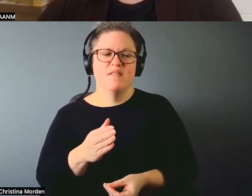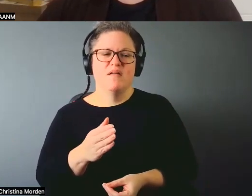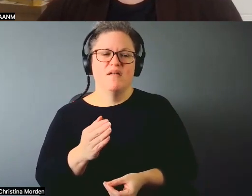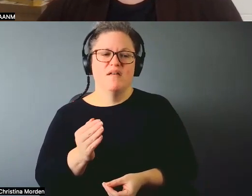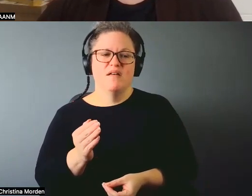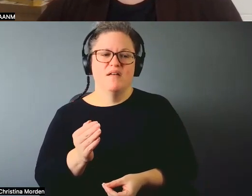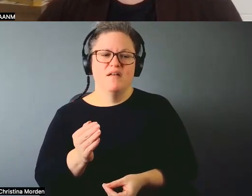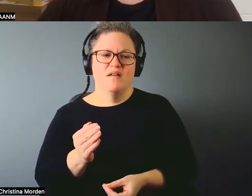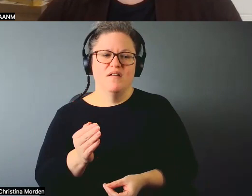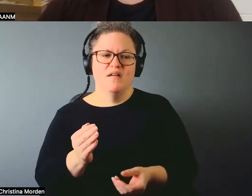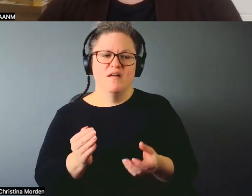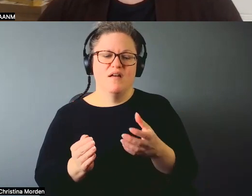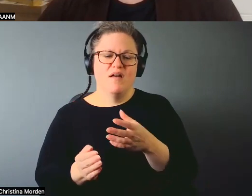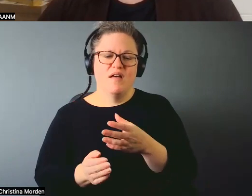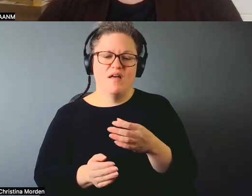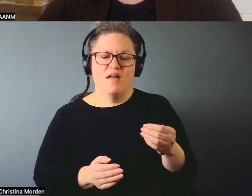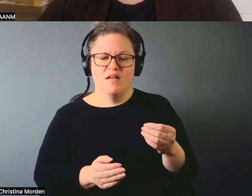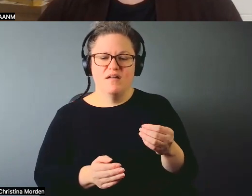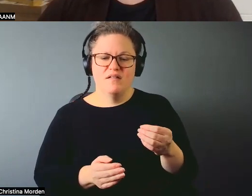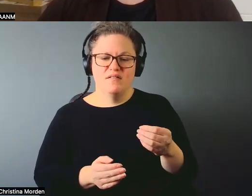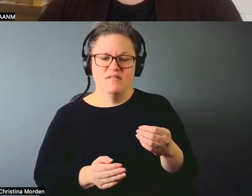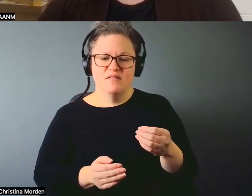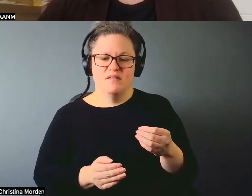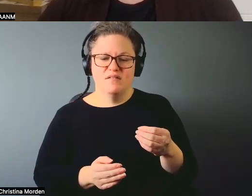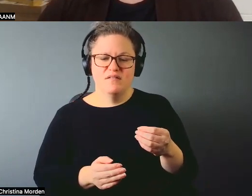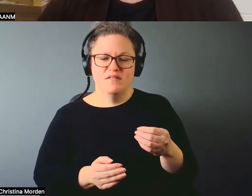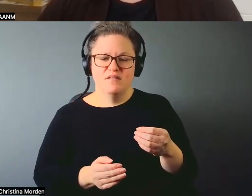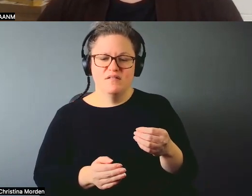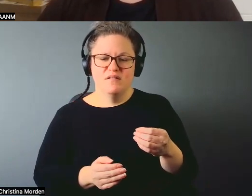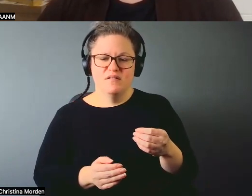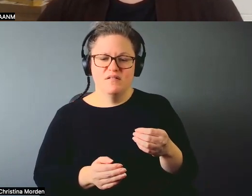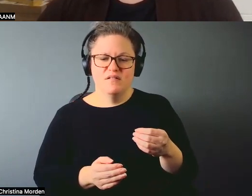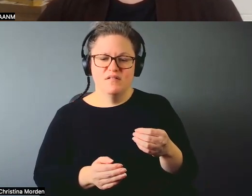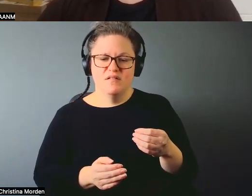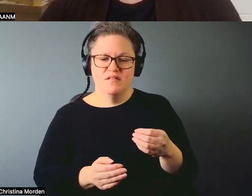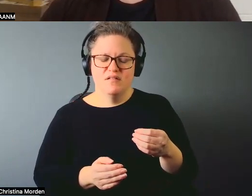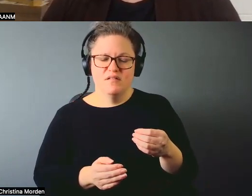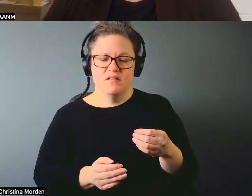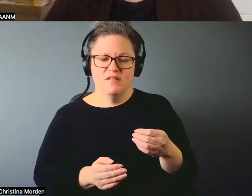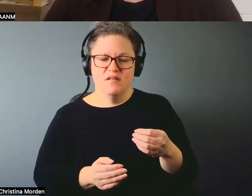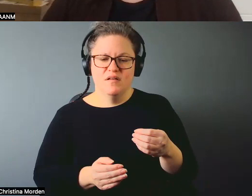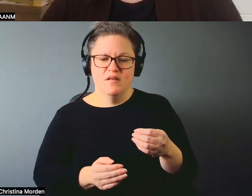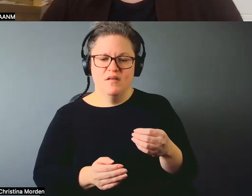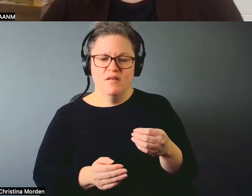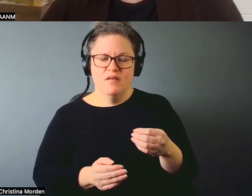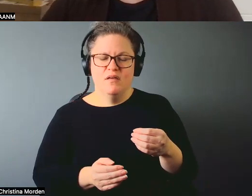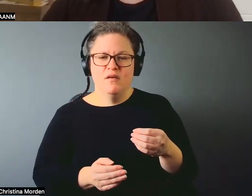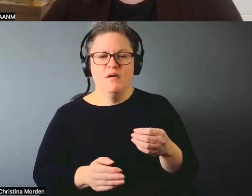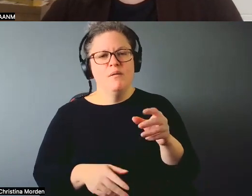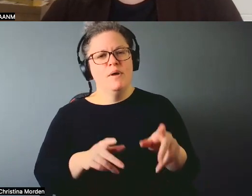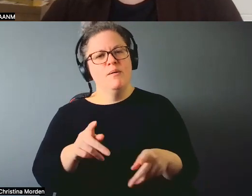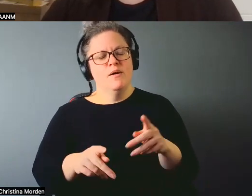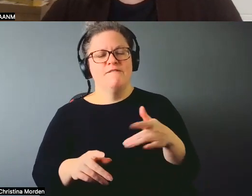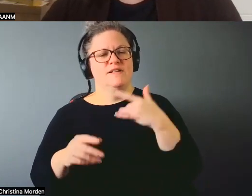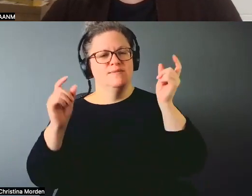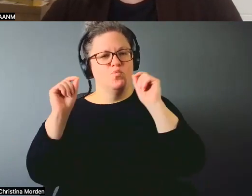And they talked a lot about, um, like they were all kind of surprised and found it interesting